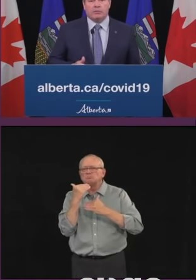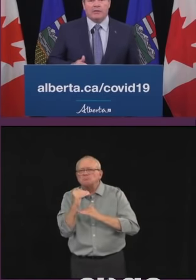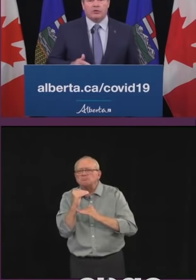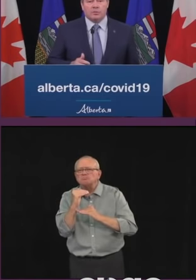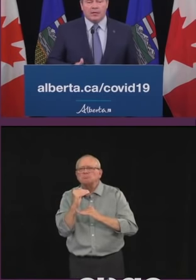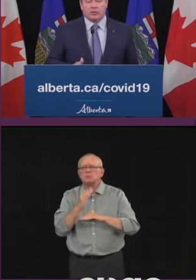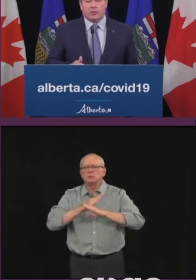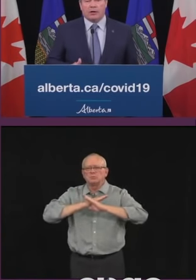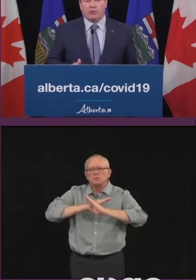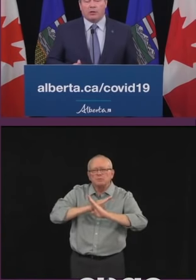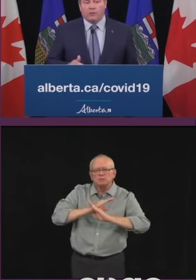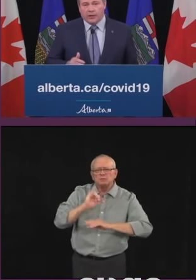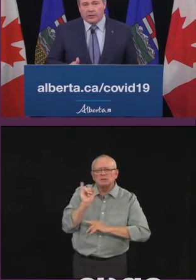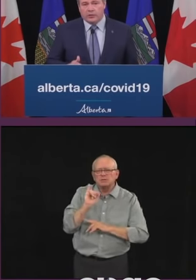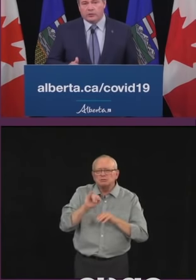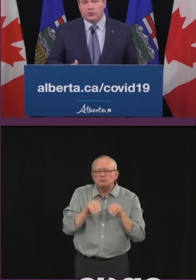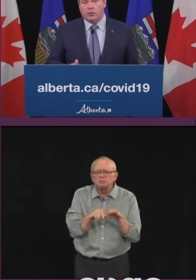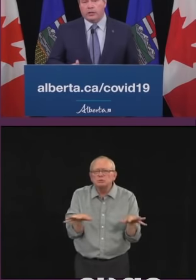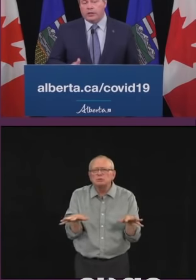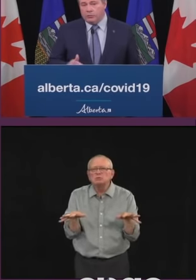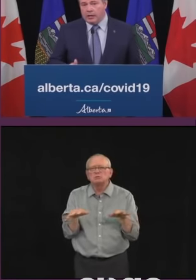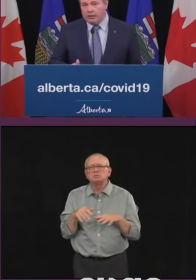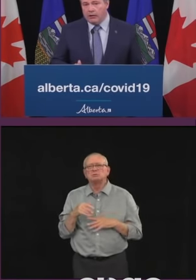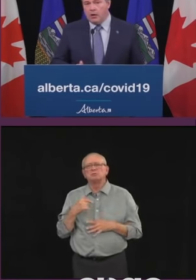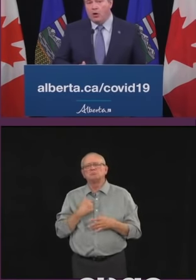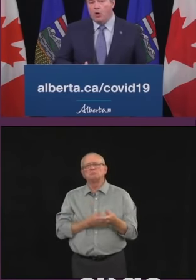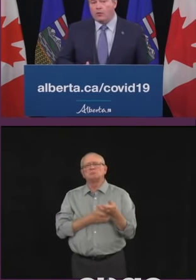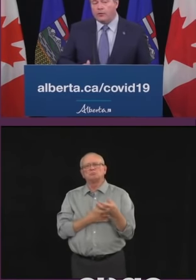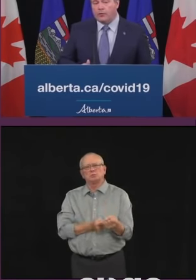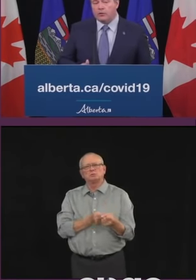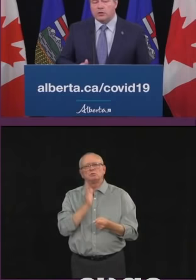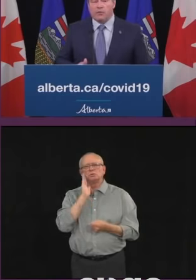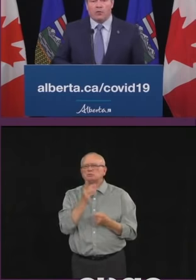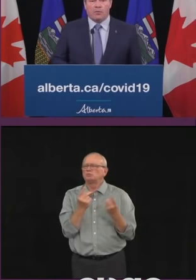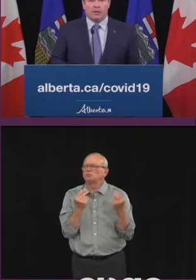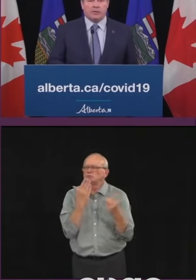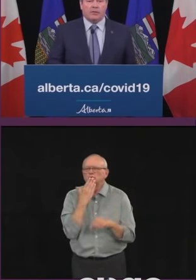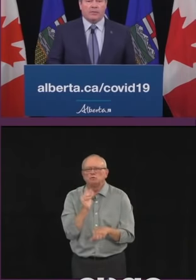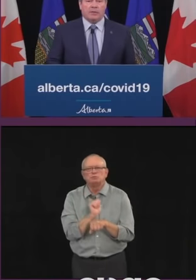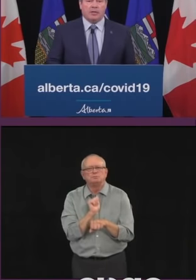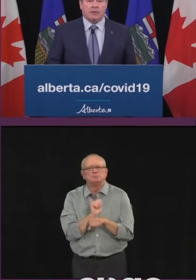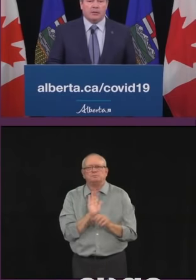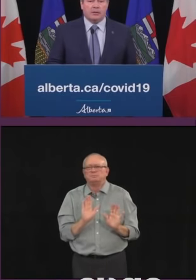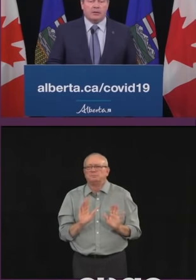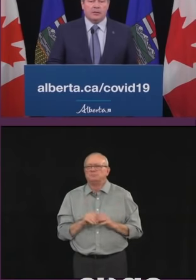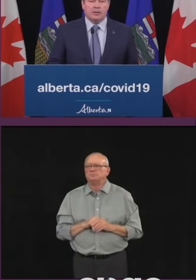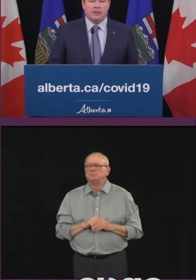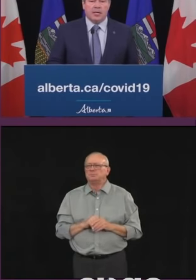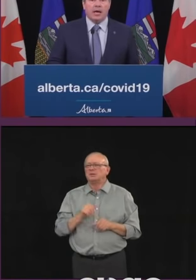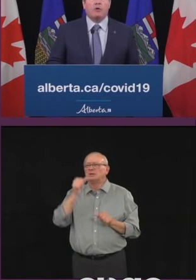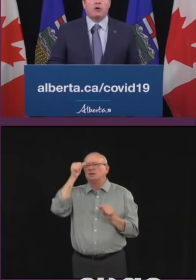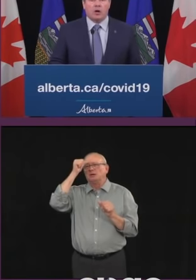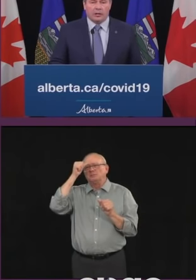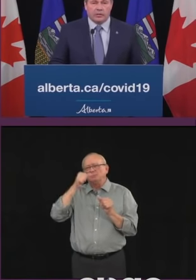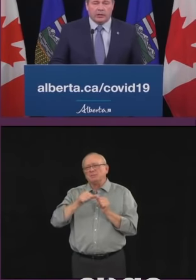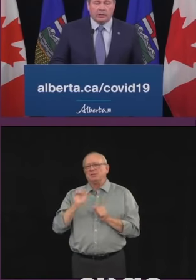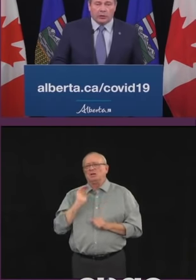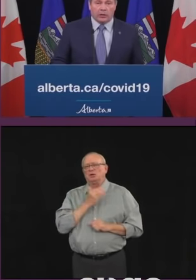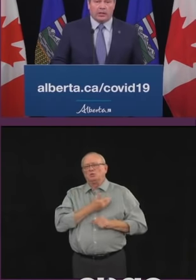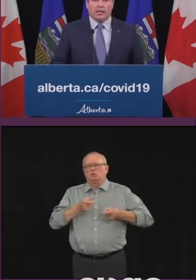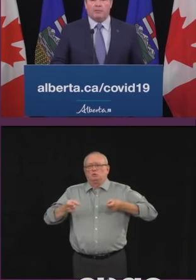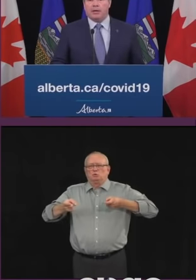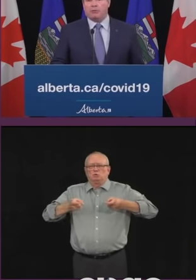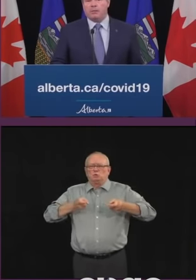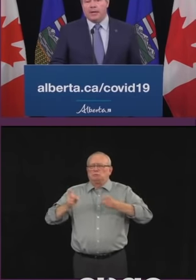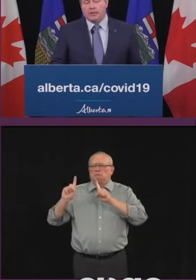Albertans that we have a tremendous record in infection control in acute care over the first four months of the pandemic. And we are constantly